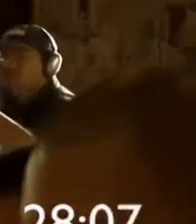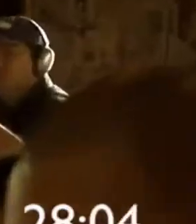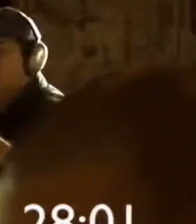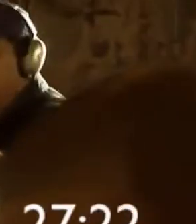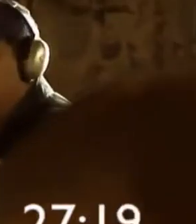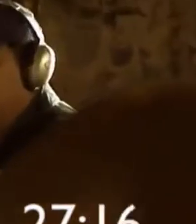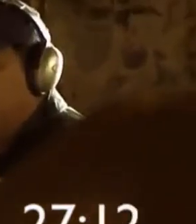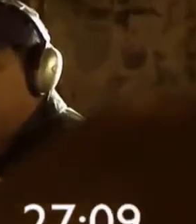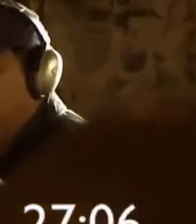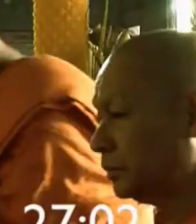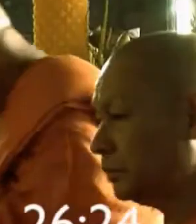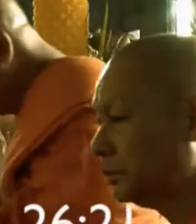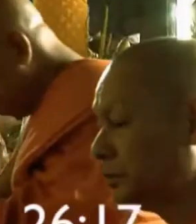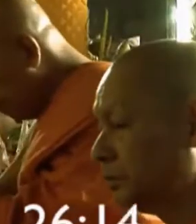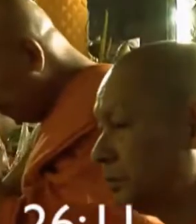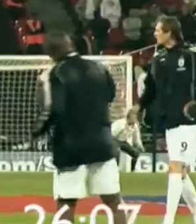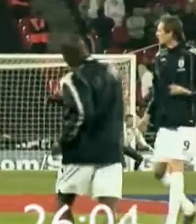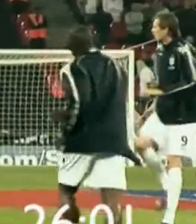The The election